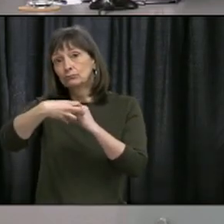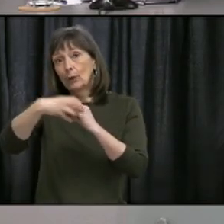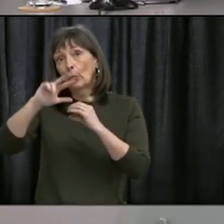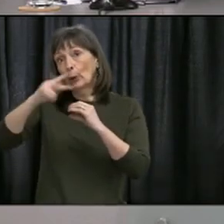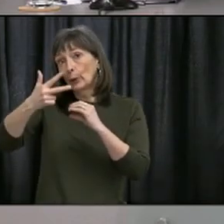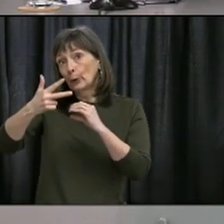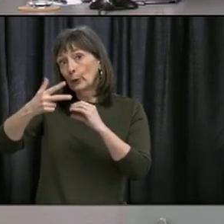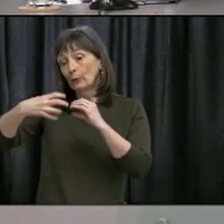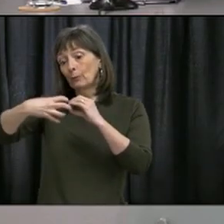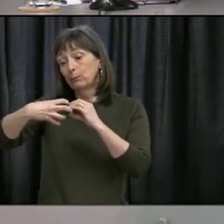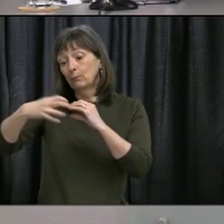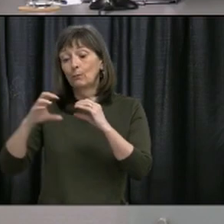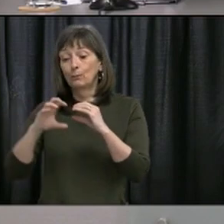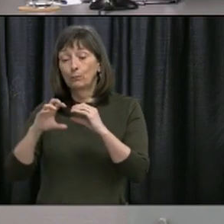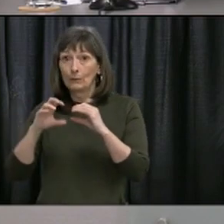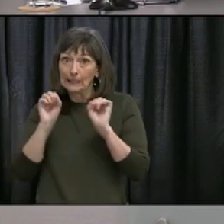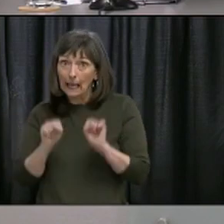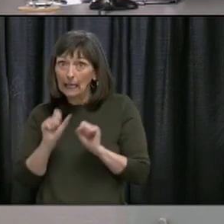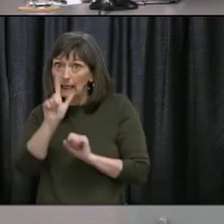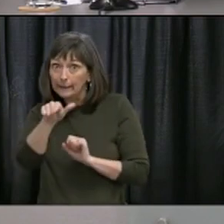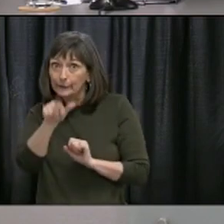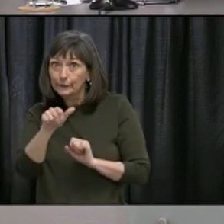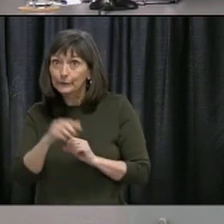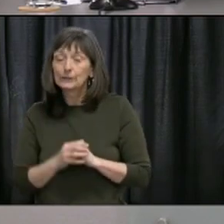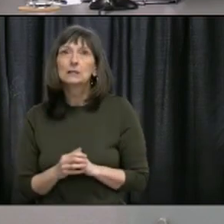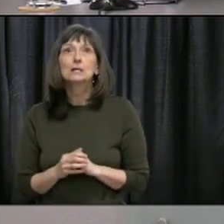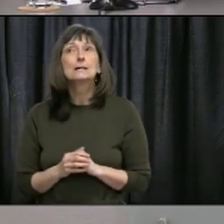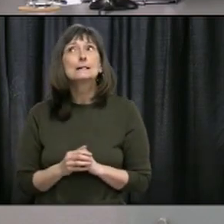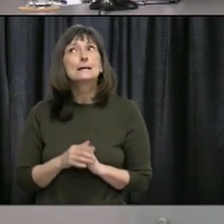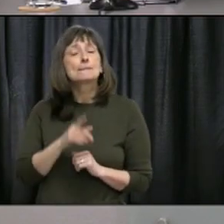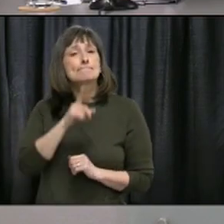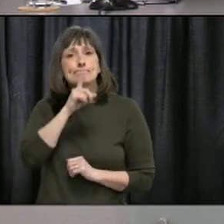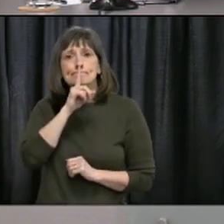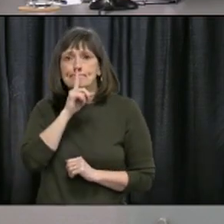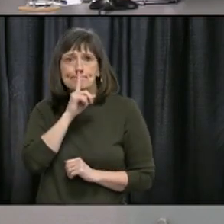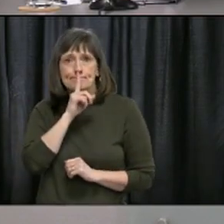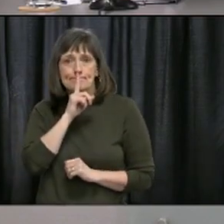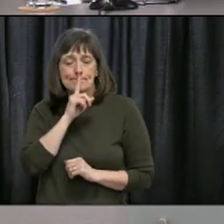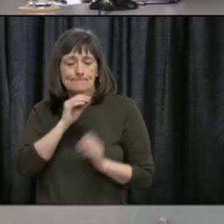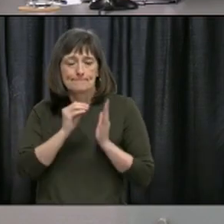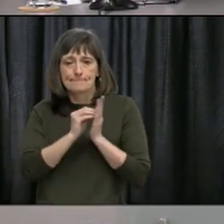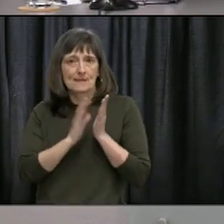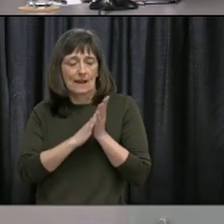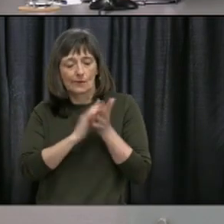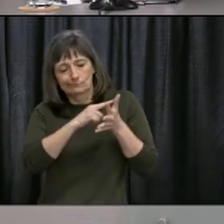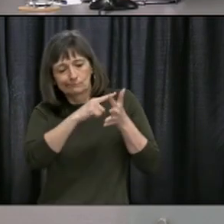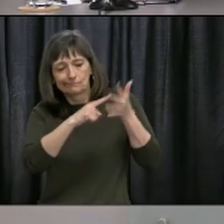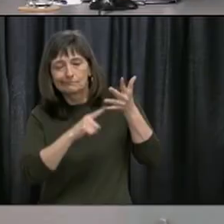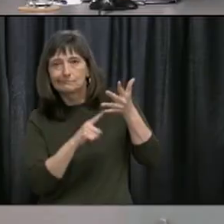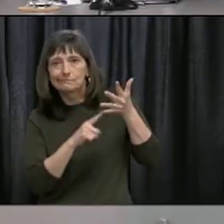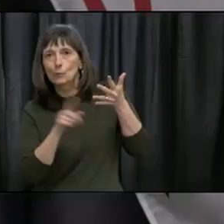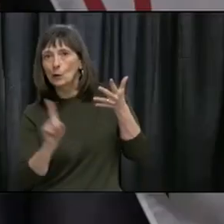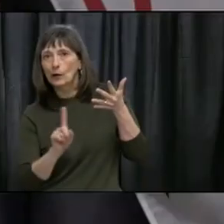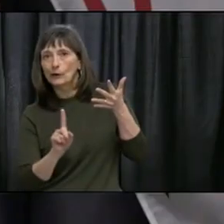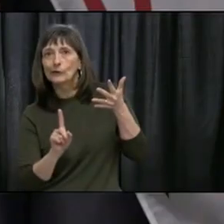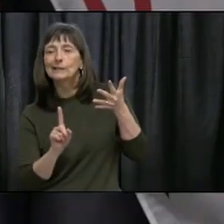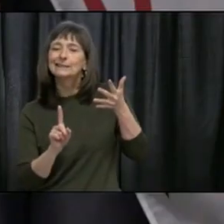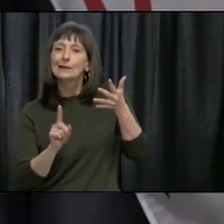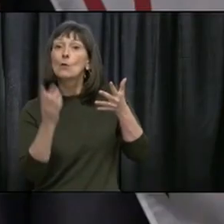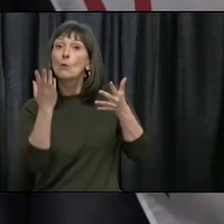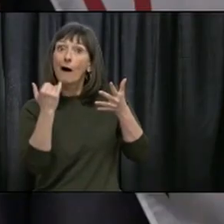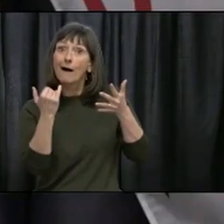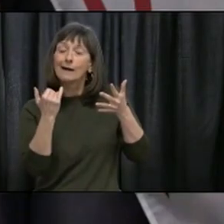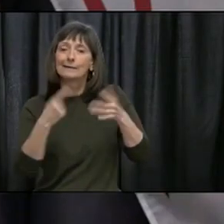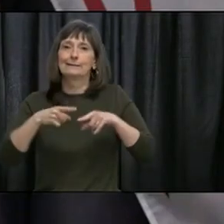So we didn't specify that in the plan because obviously it will very much depend on what